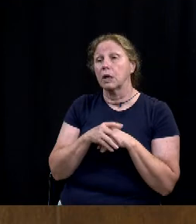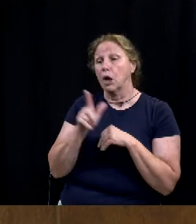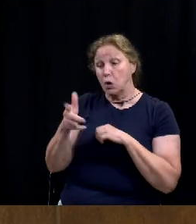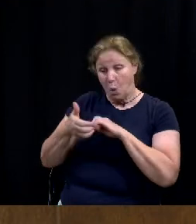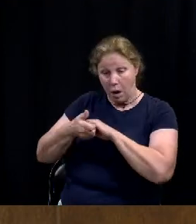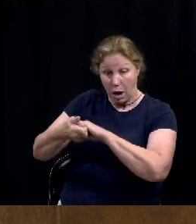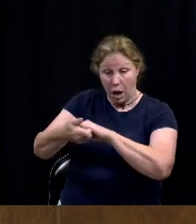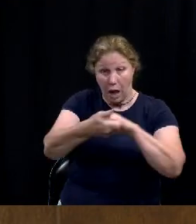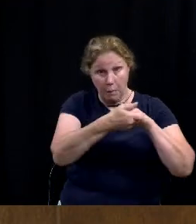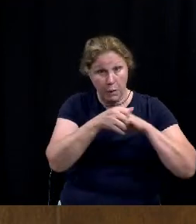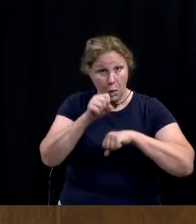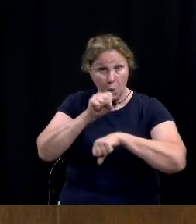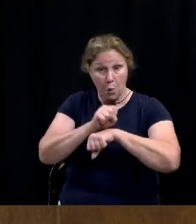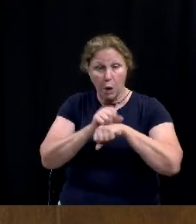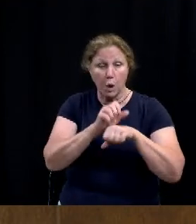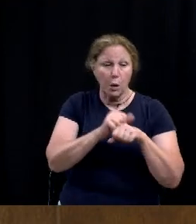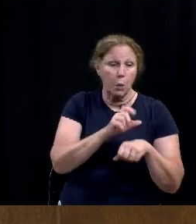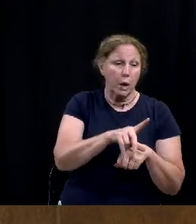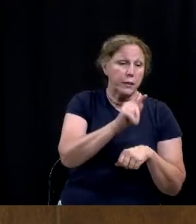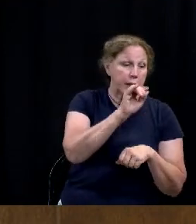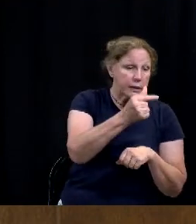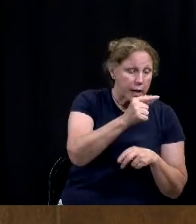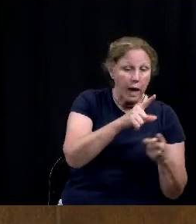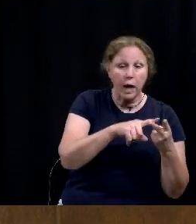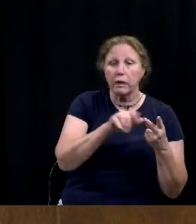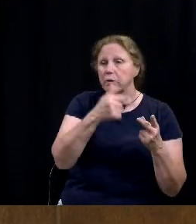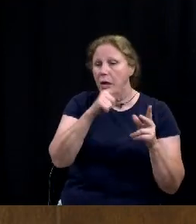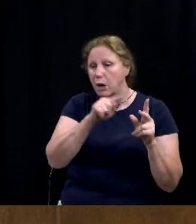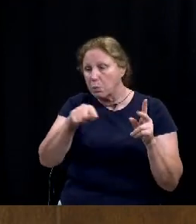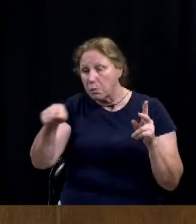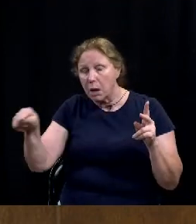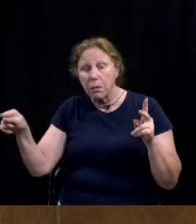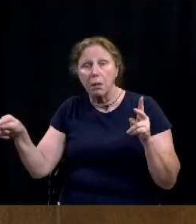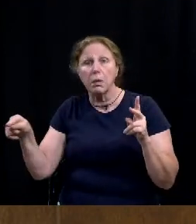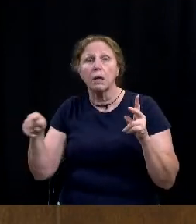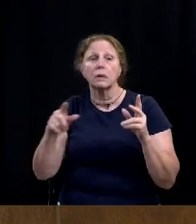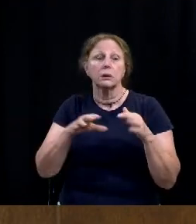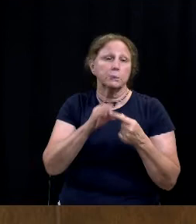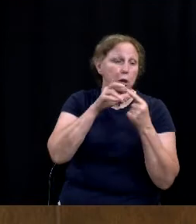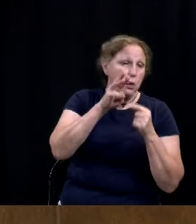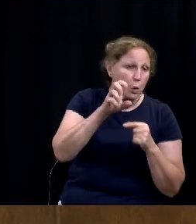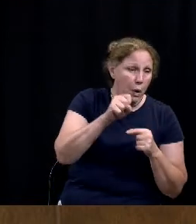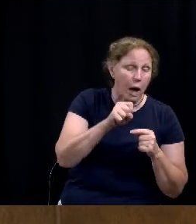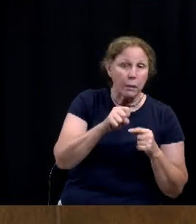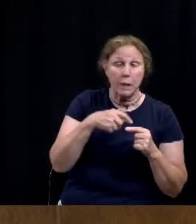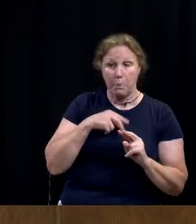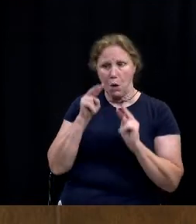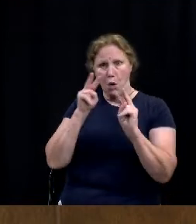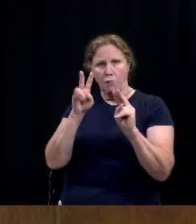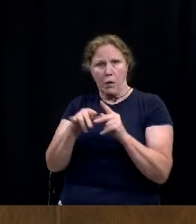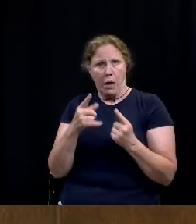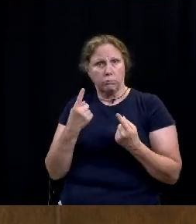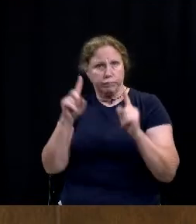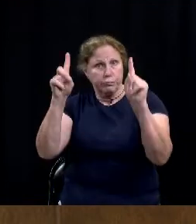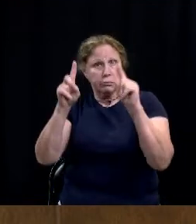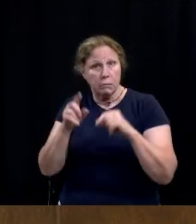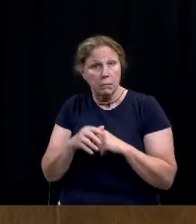work with tag and the other units um special crimes because you know